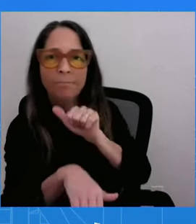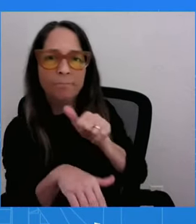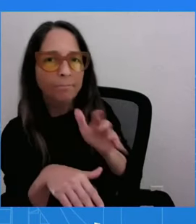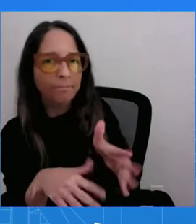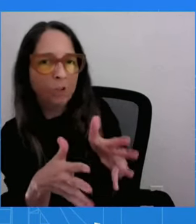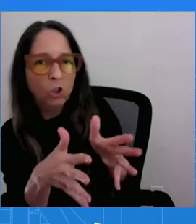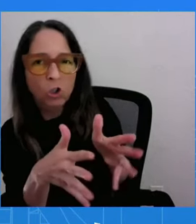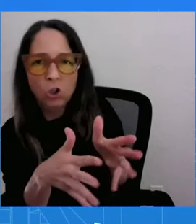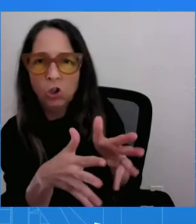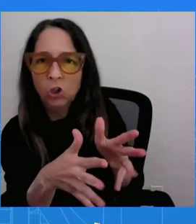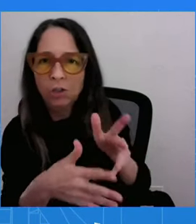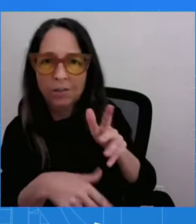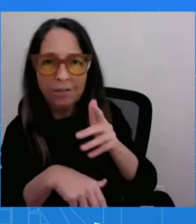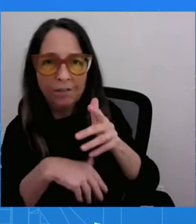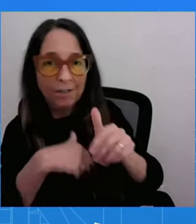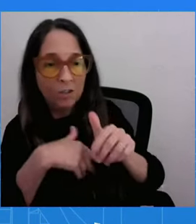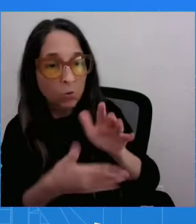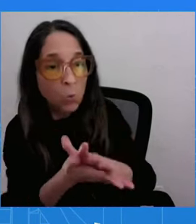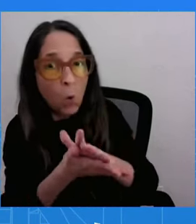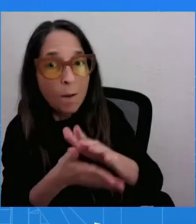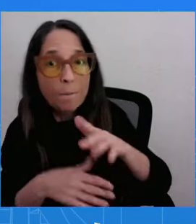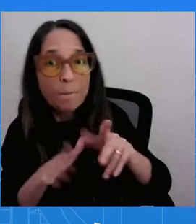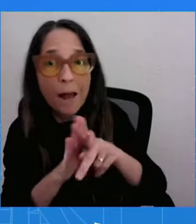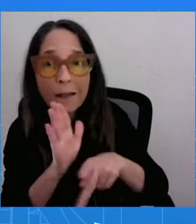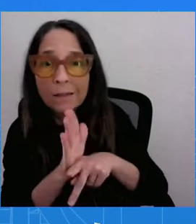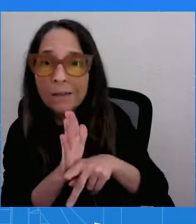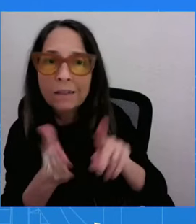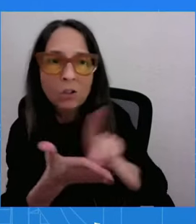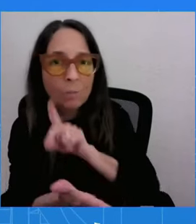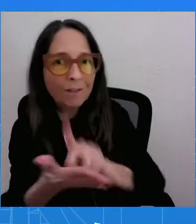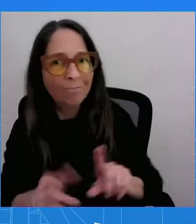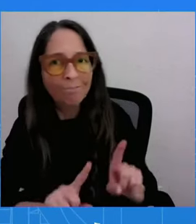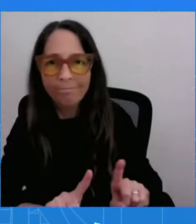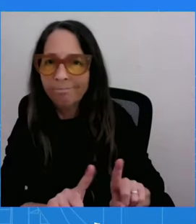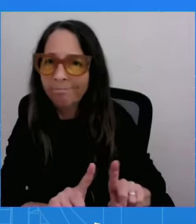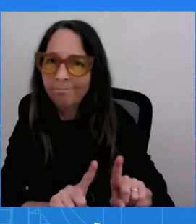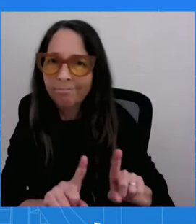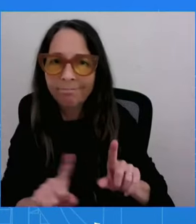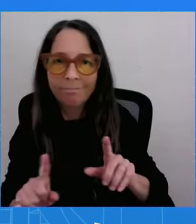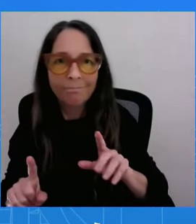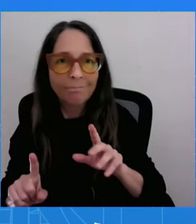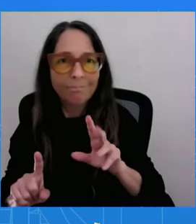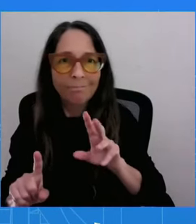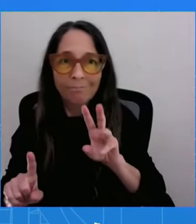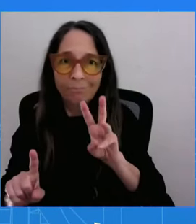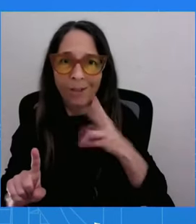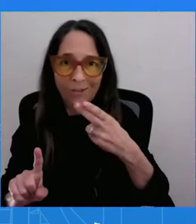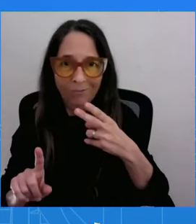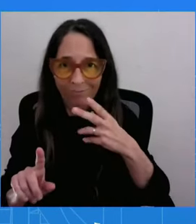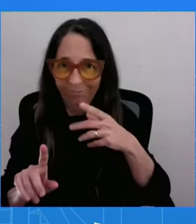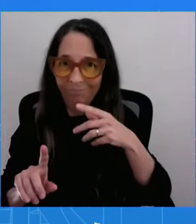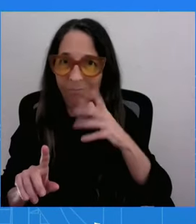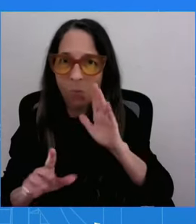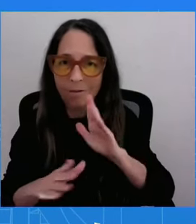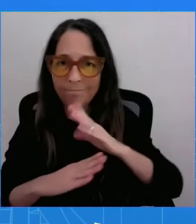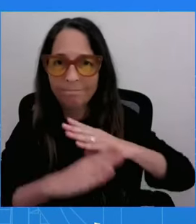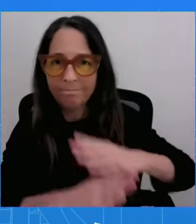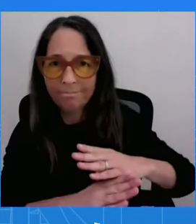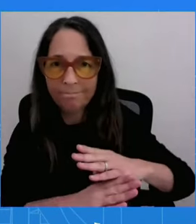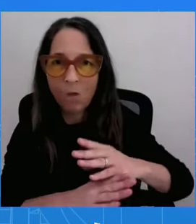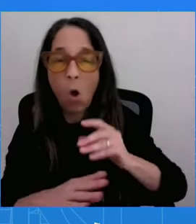protected free speech? So, look, I'm not familiar with this particular event. I want to be super mindful. But I hear what you're saying.